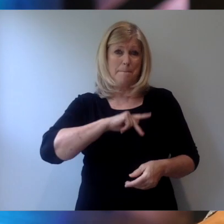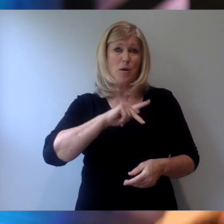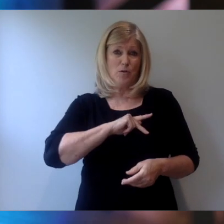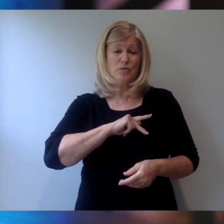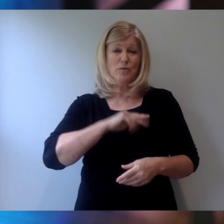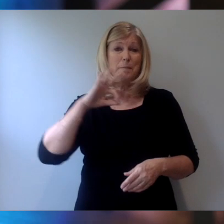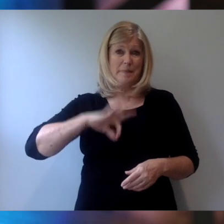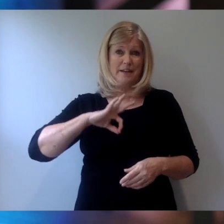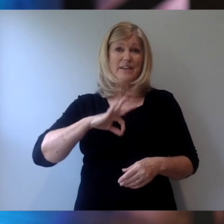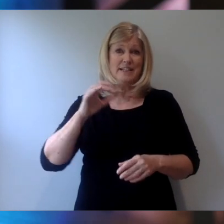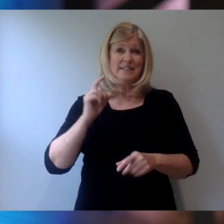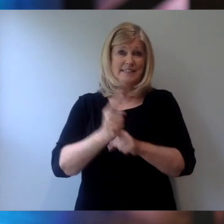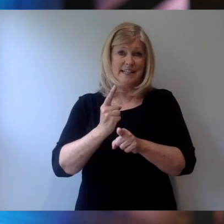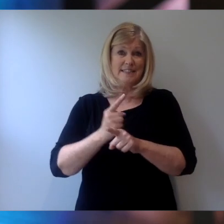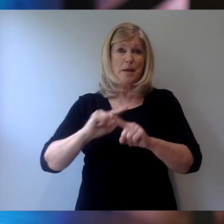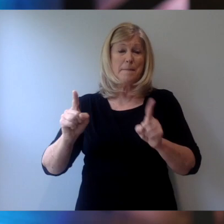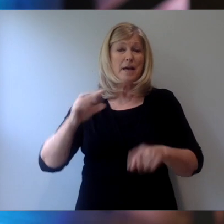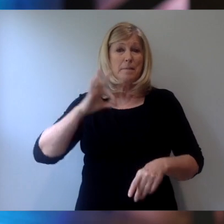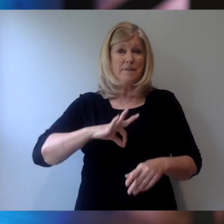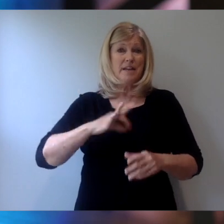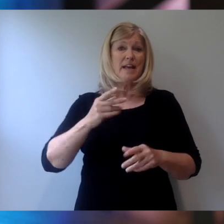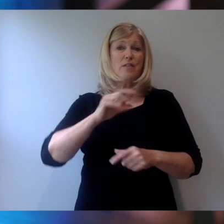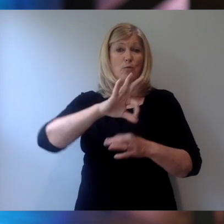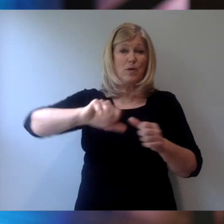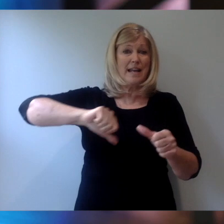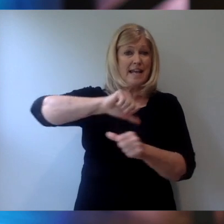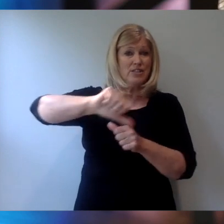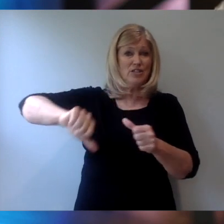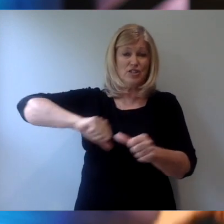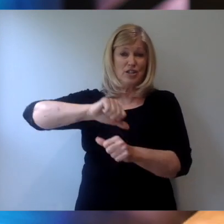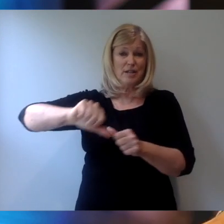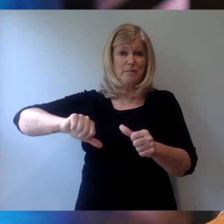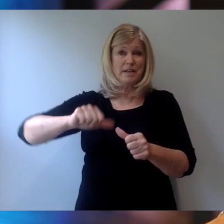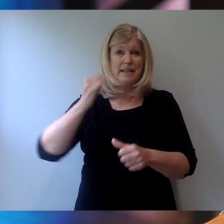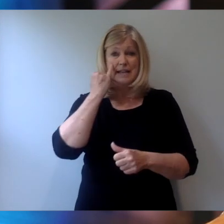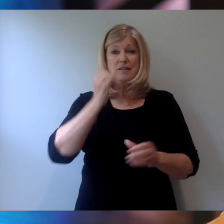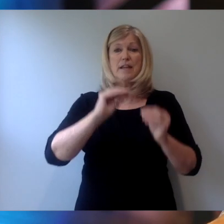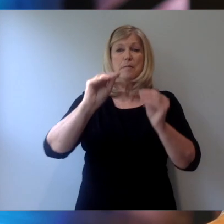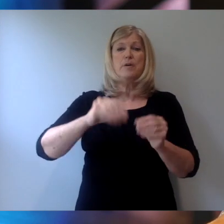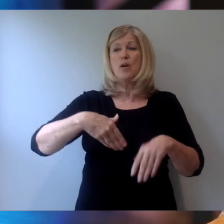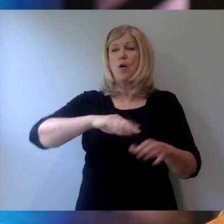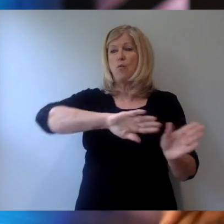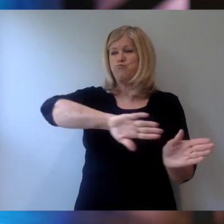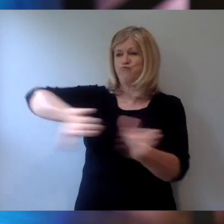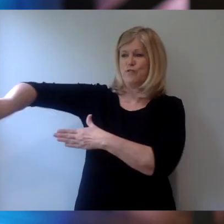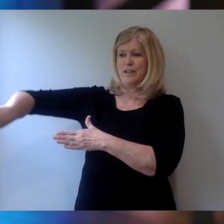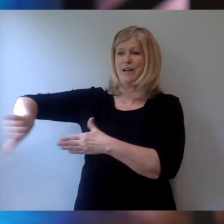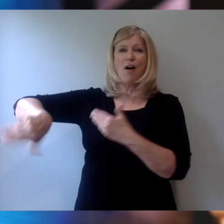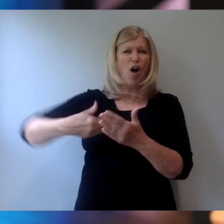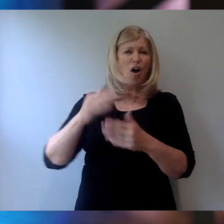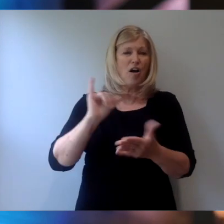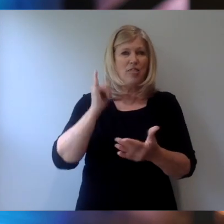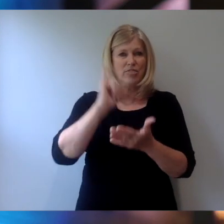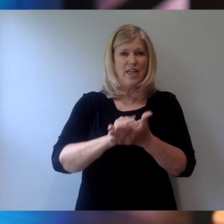But it would benefit their relationships if they put away all of that. If they